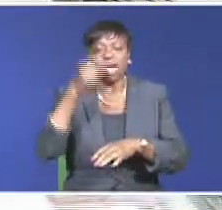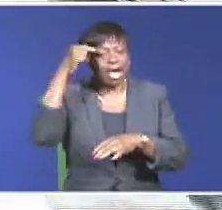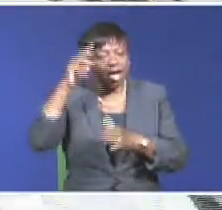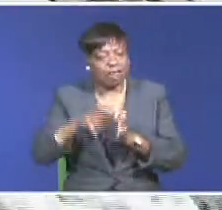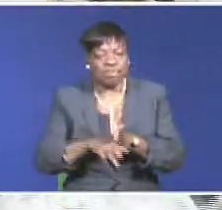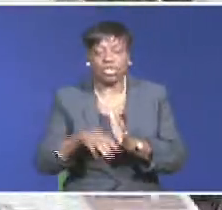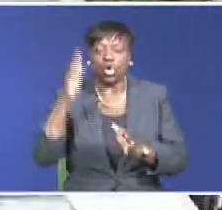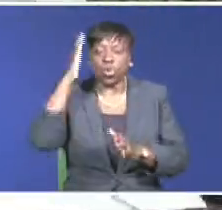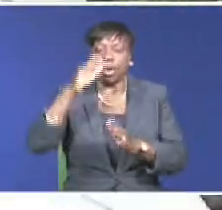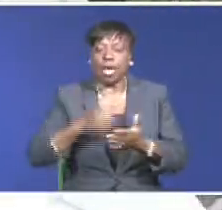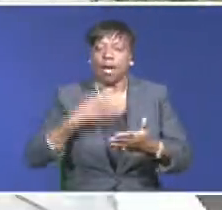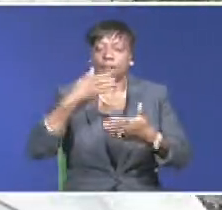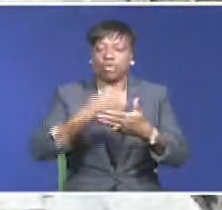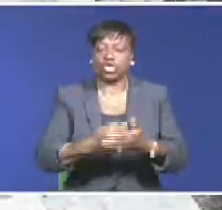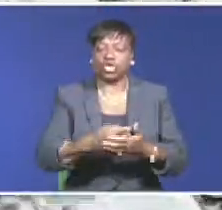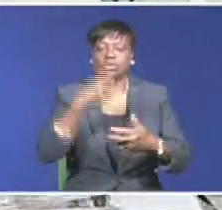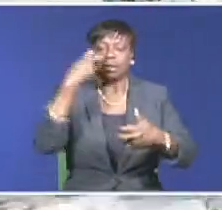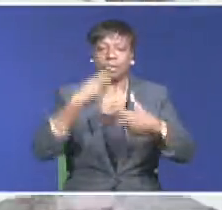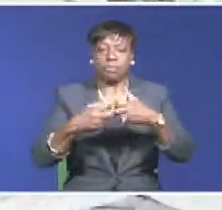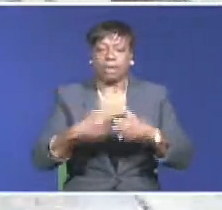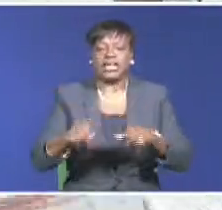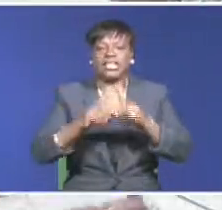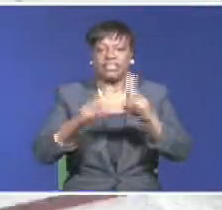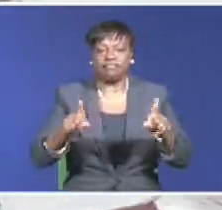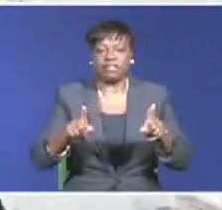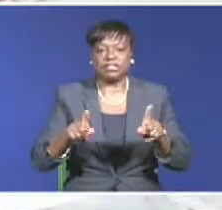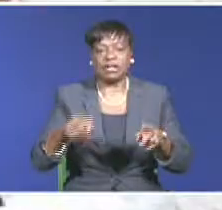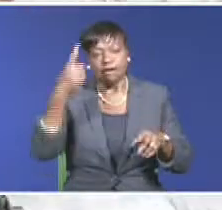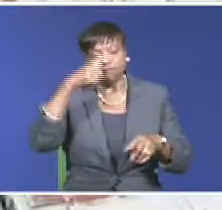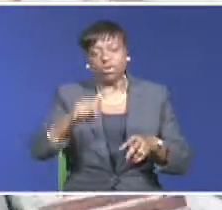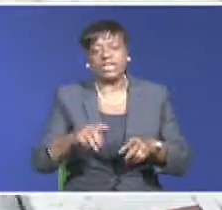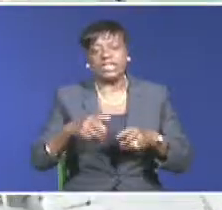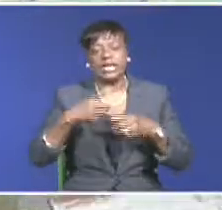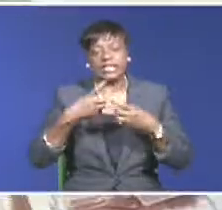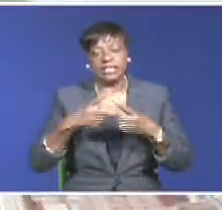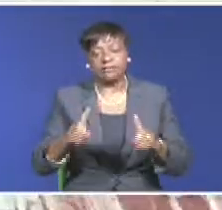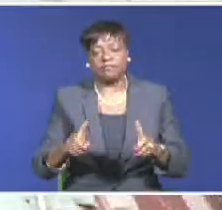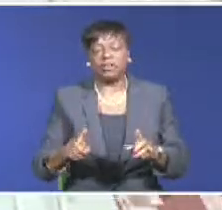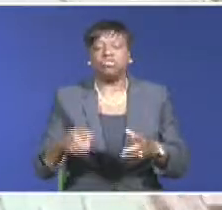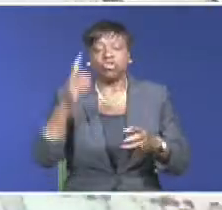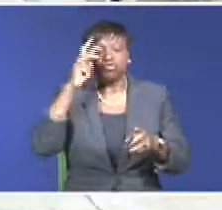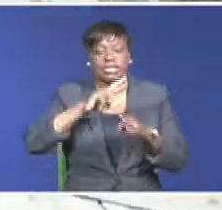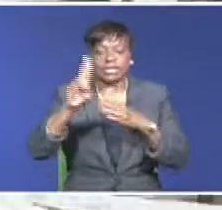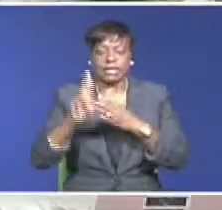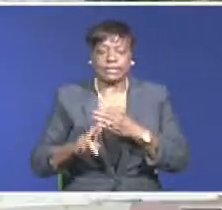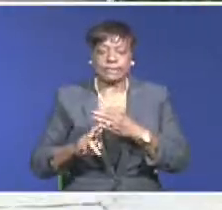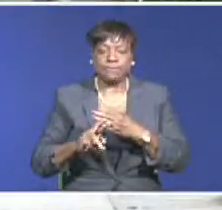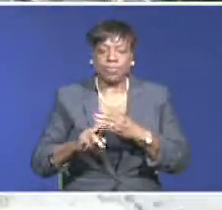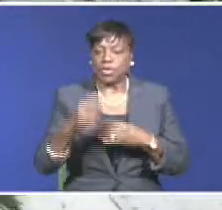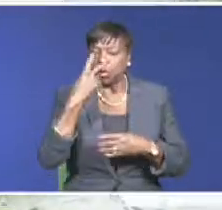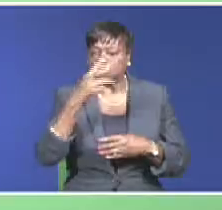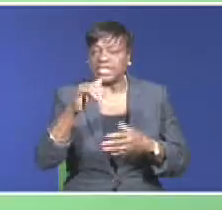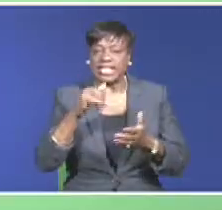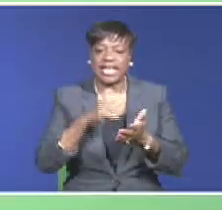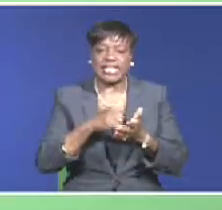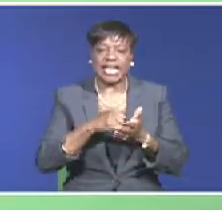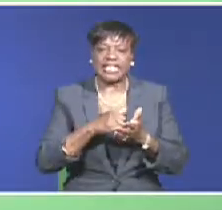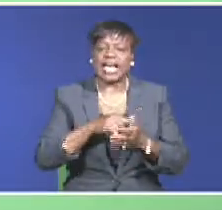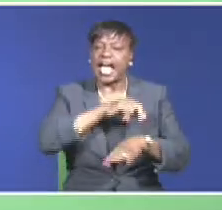differently to achieve desired results. We see it as a matter of national, urgent